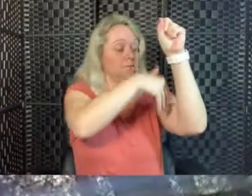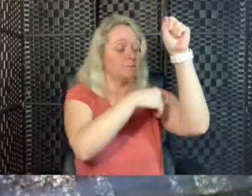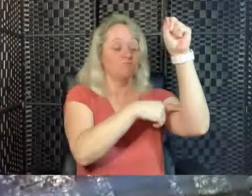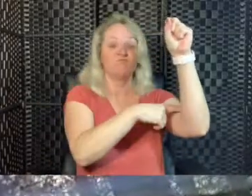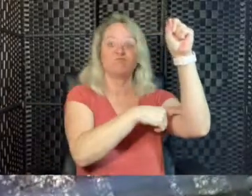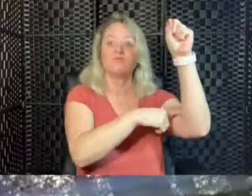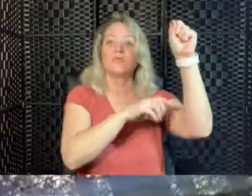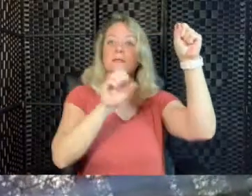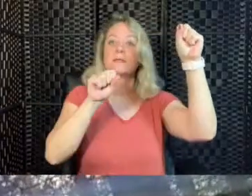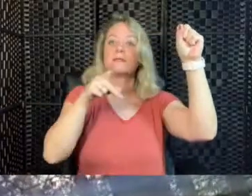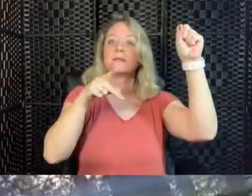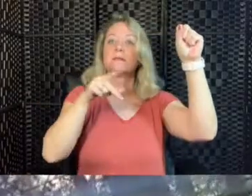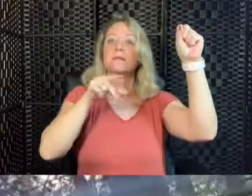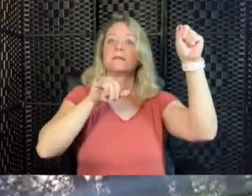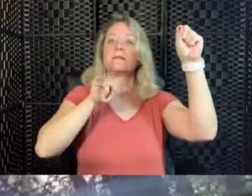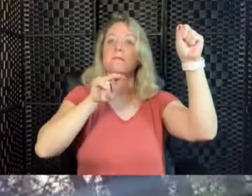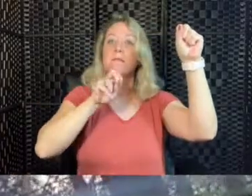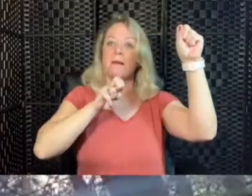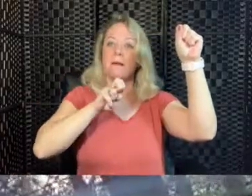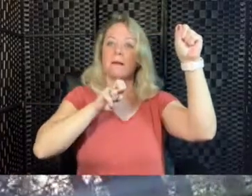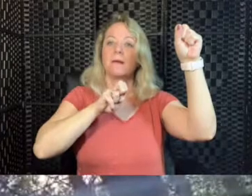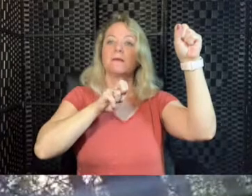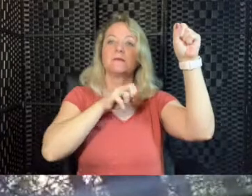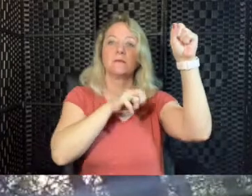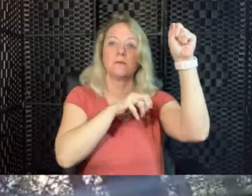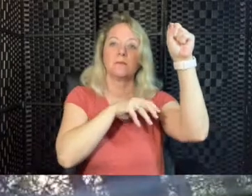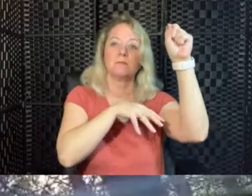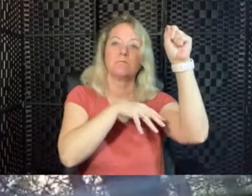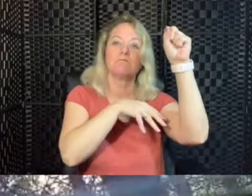Breathing in and up to the top of the head.